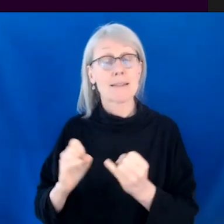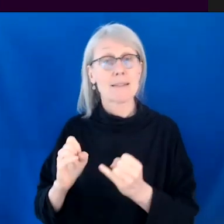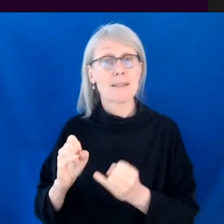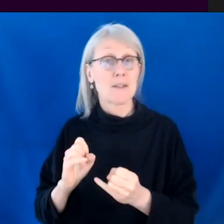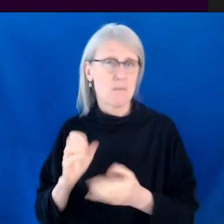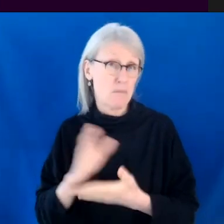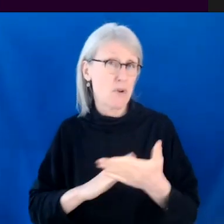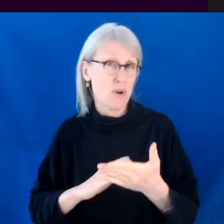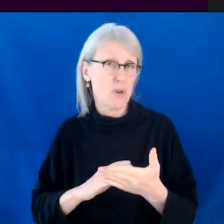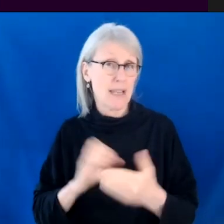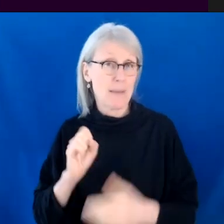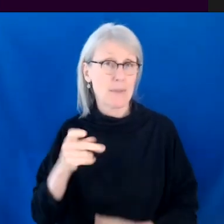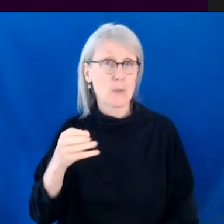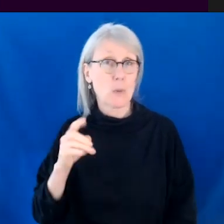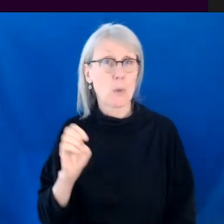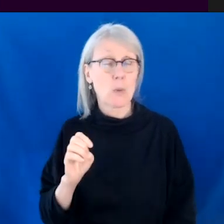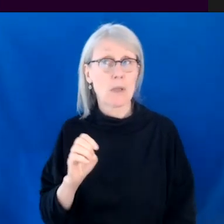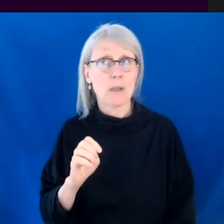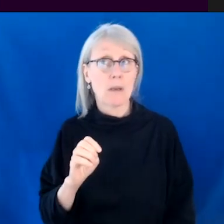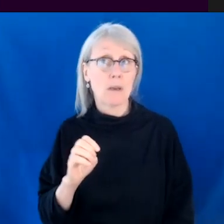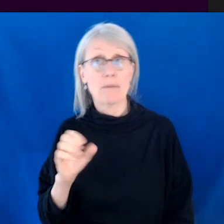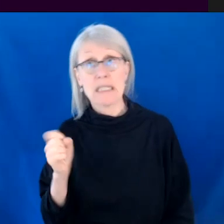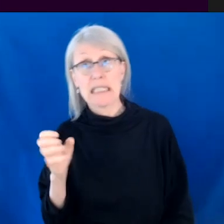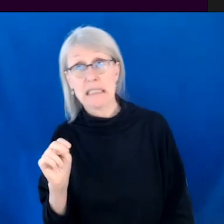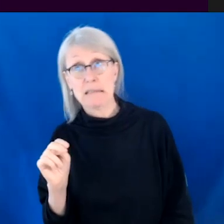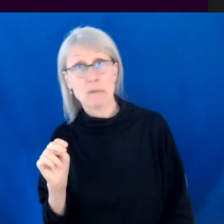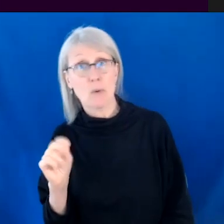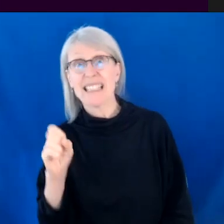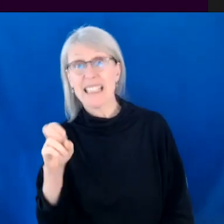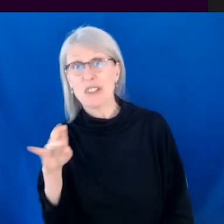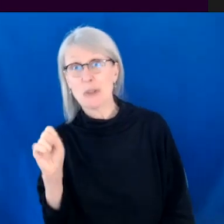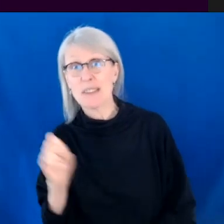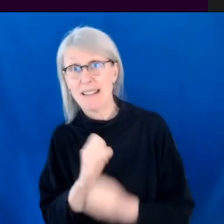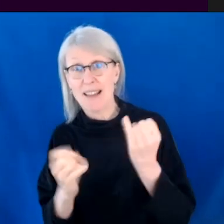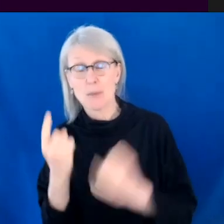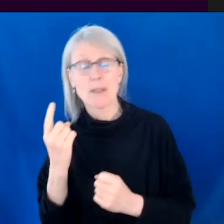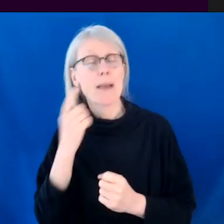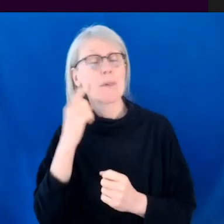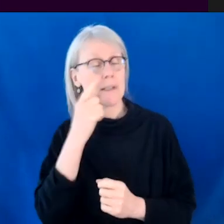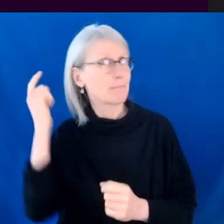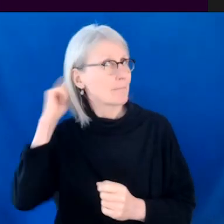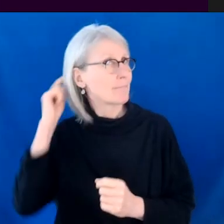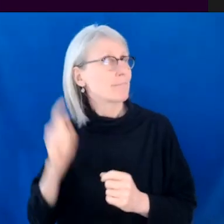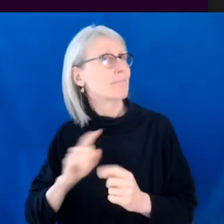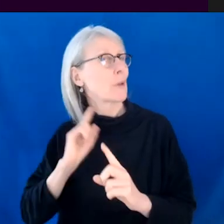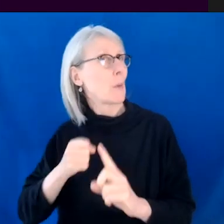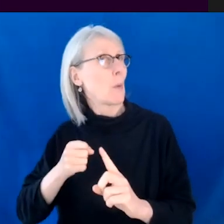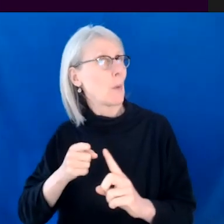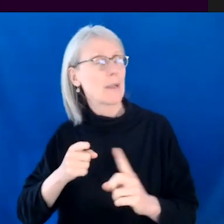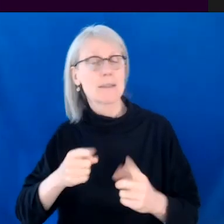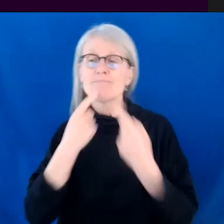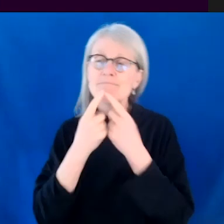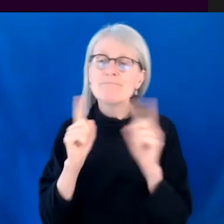the season, which now turns out to be the last episode of the series. Um, so, and I wrote it kind of with that in mind, where it had that